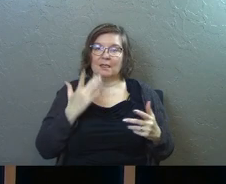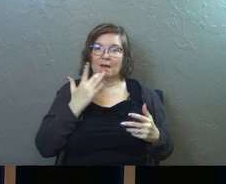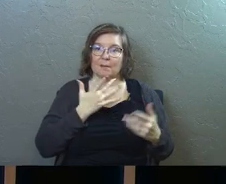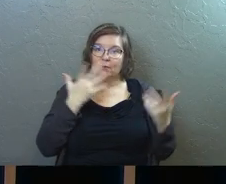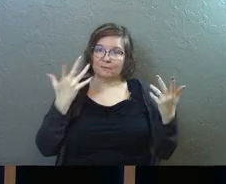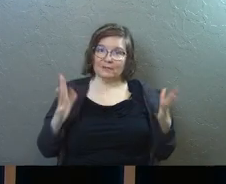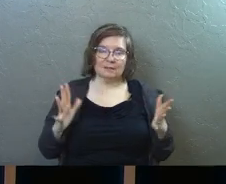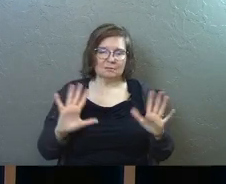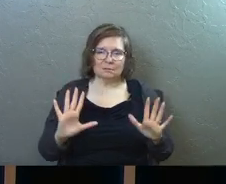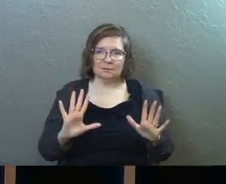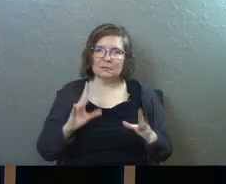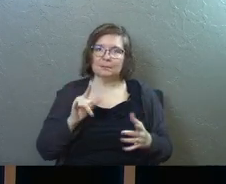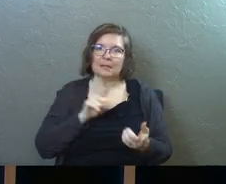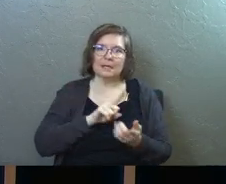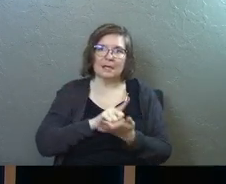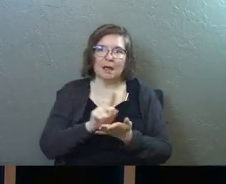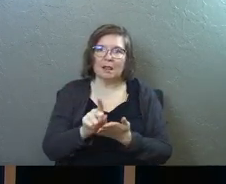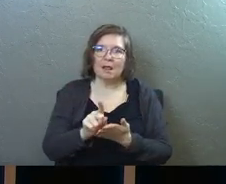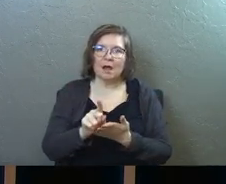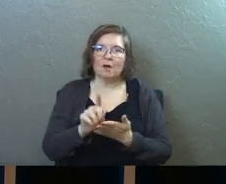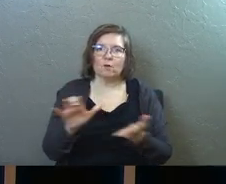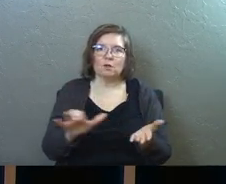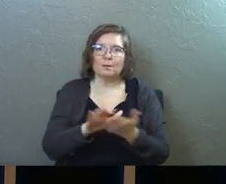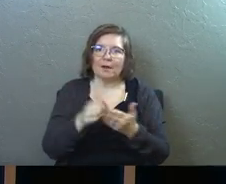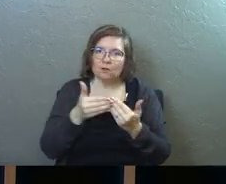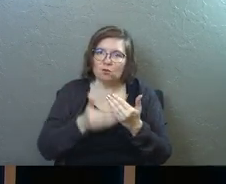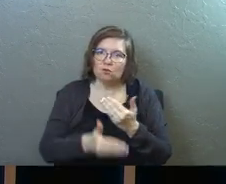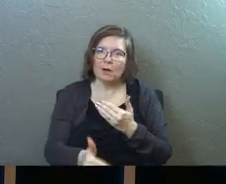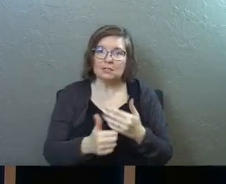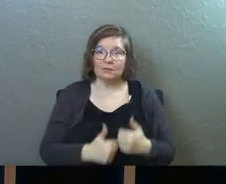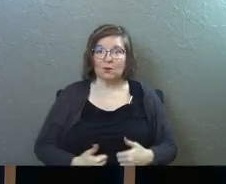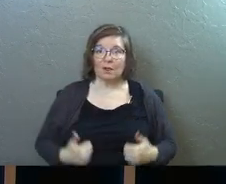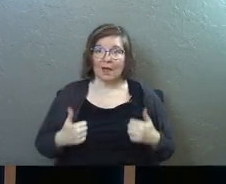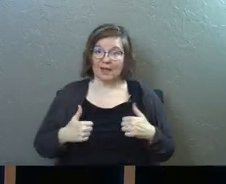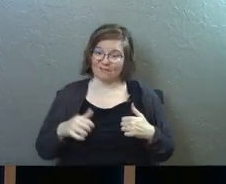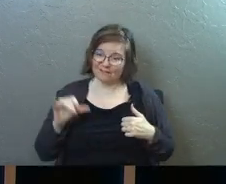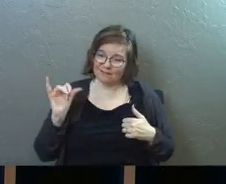phase it is to be in love with your spouse for the rest of your life.